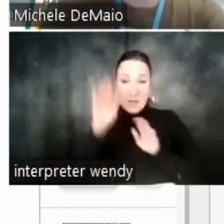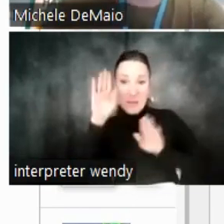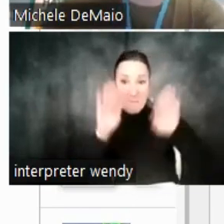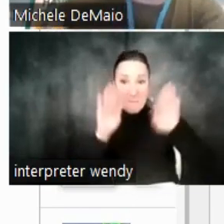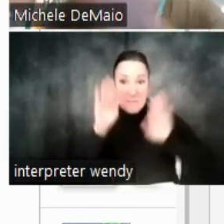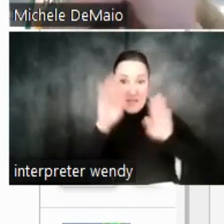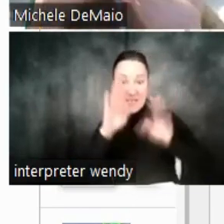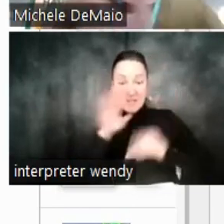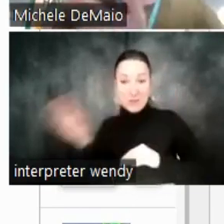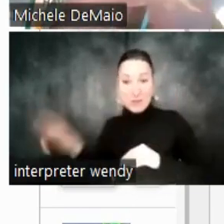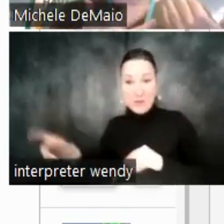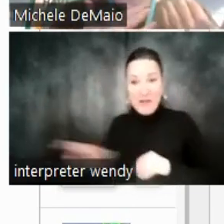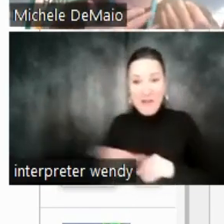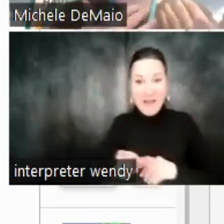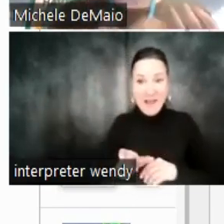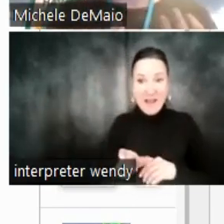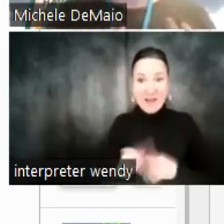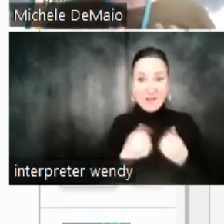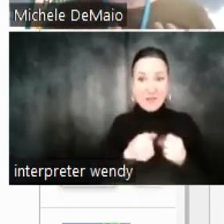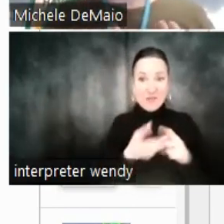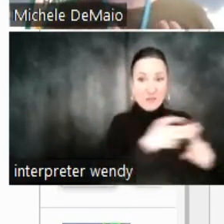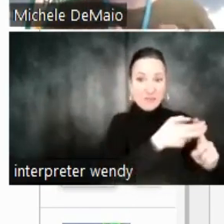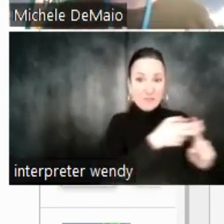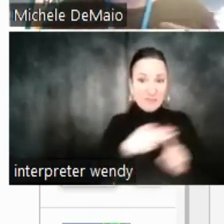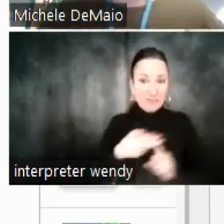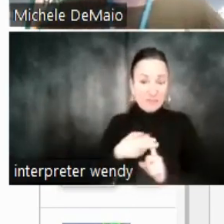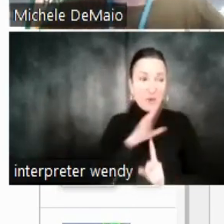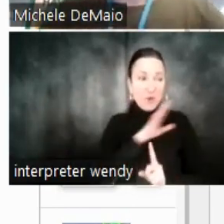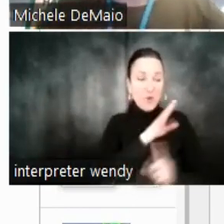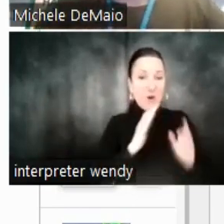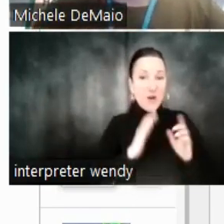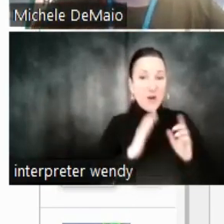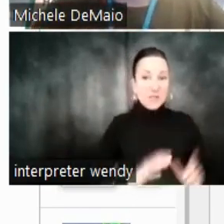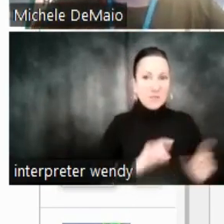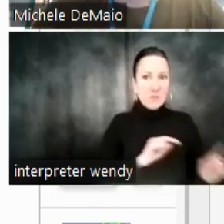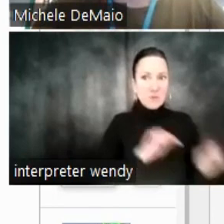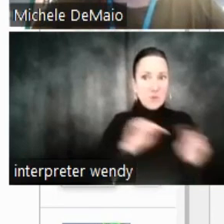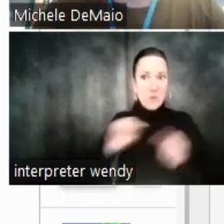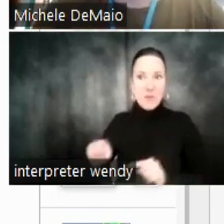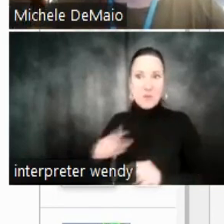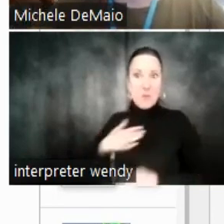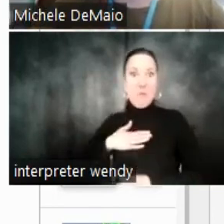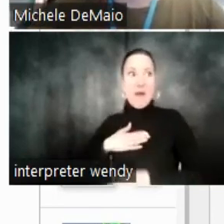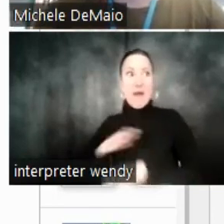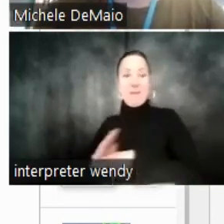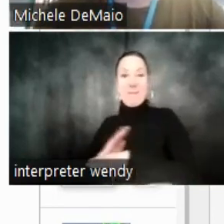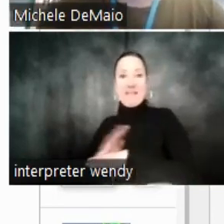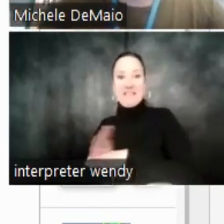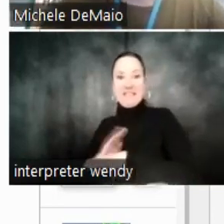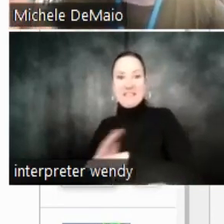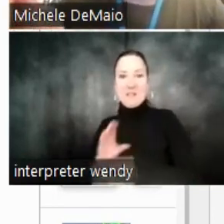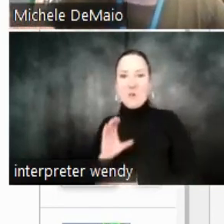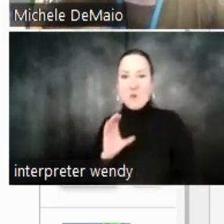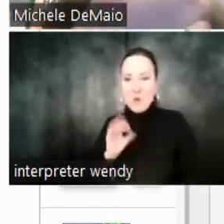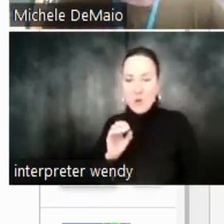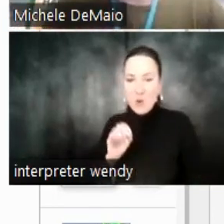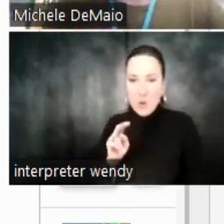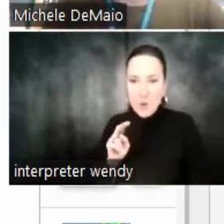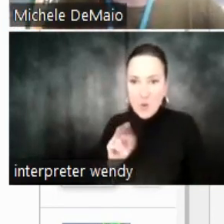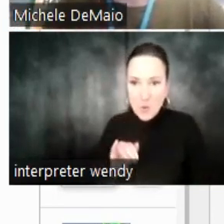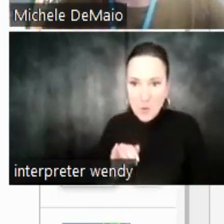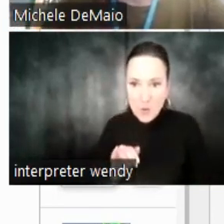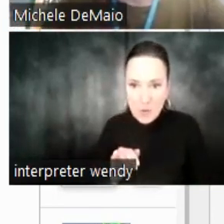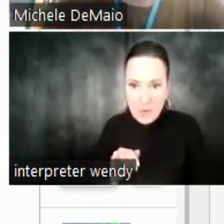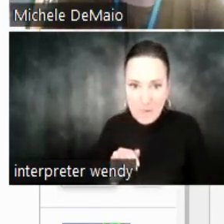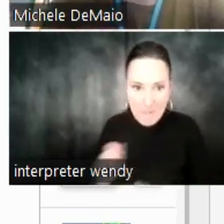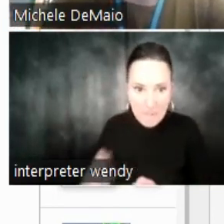your customers away to buy their products. And so, what I've done with Uni here, which should be